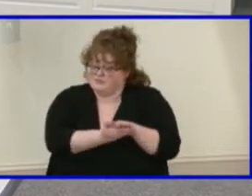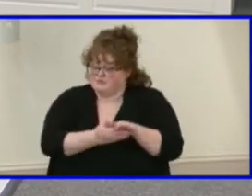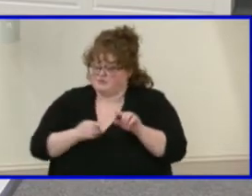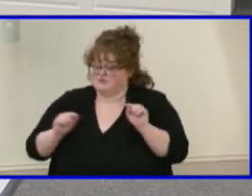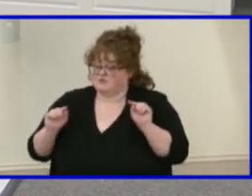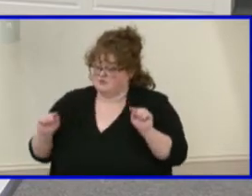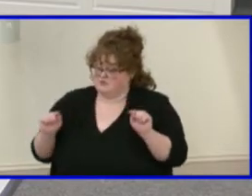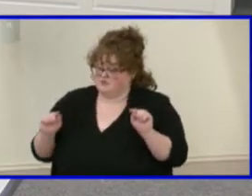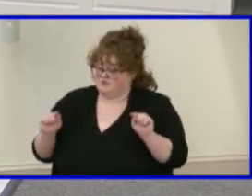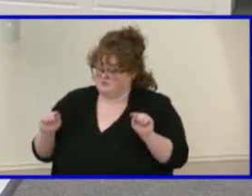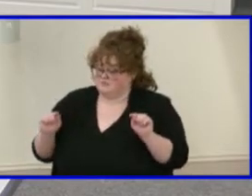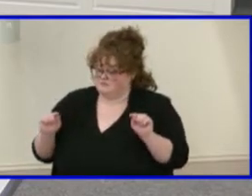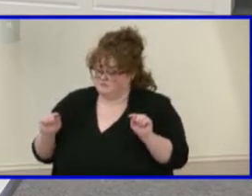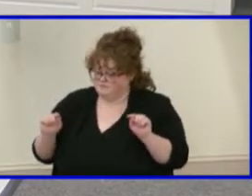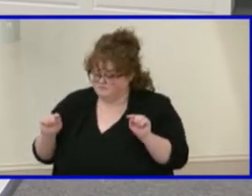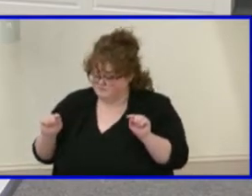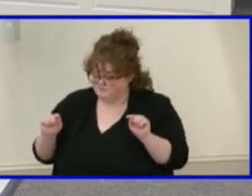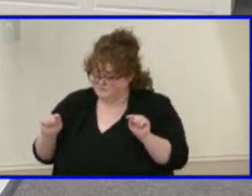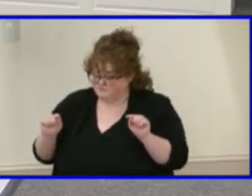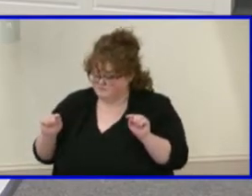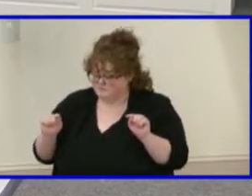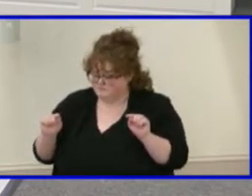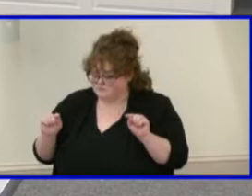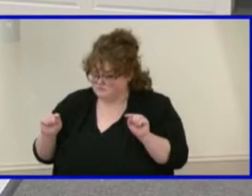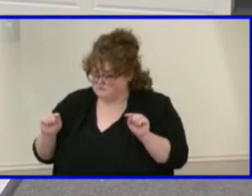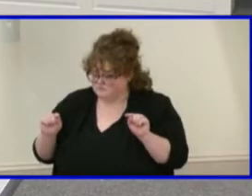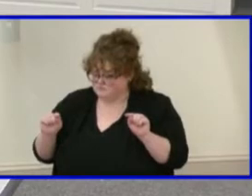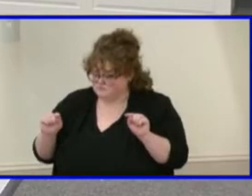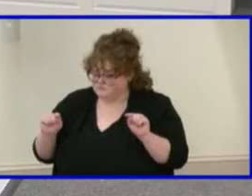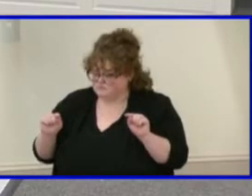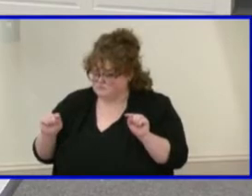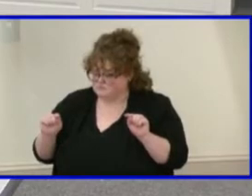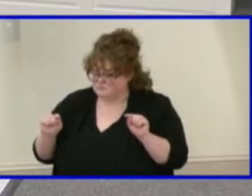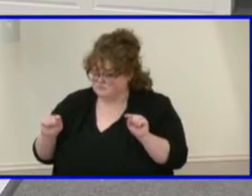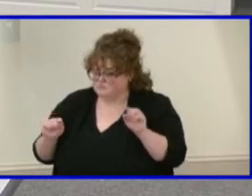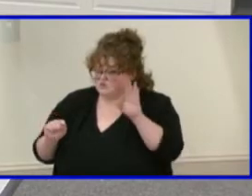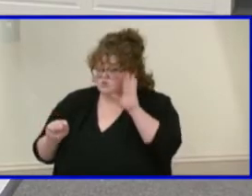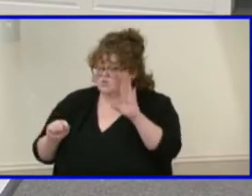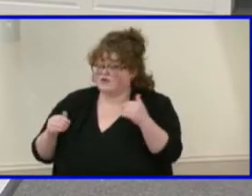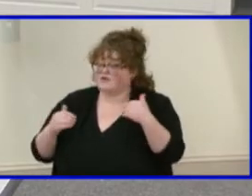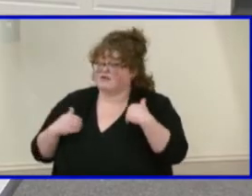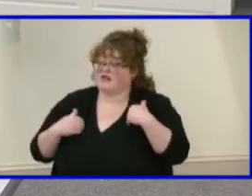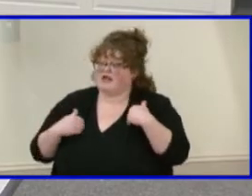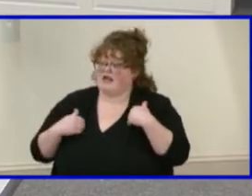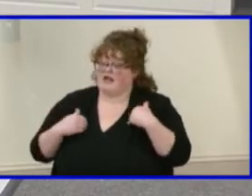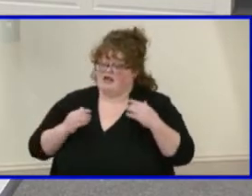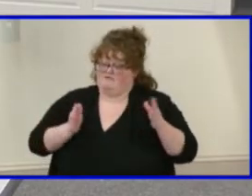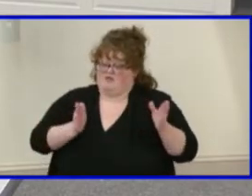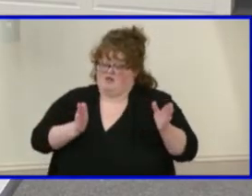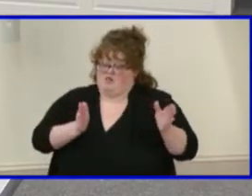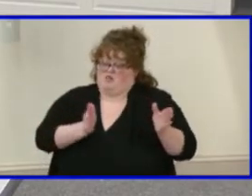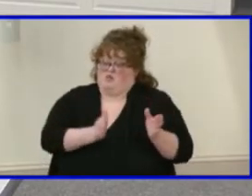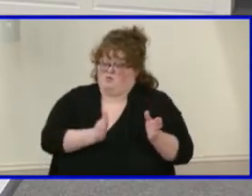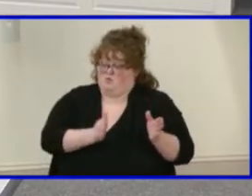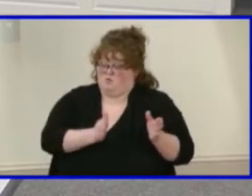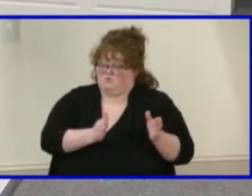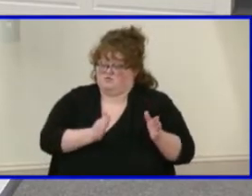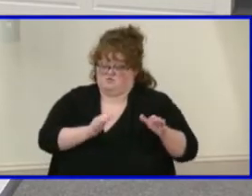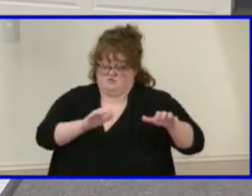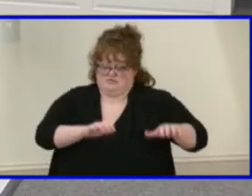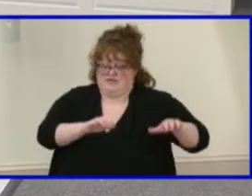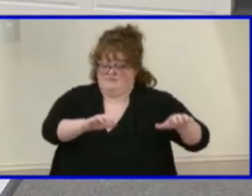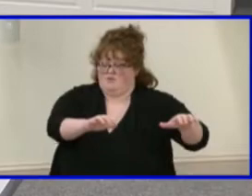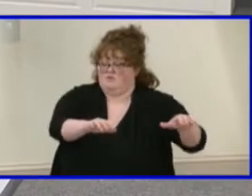in my district, will it will have slightly lower distancing. But those families who would be affected by that.